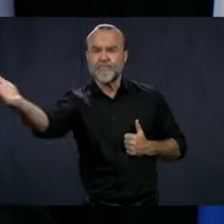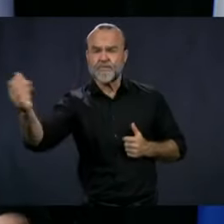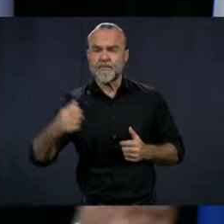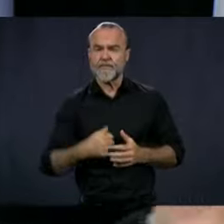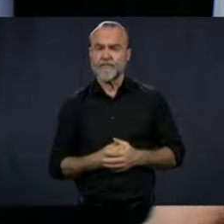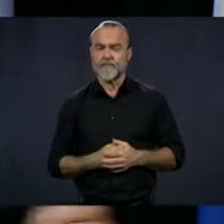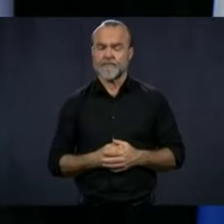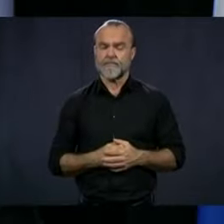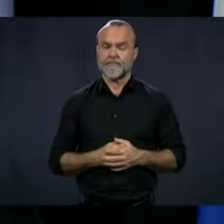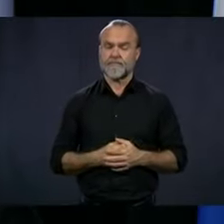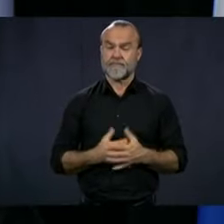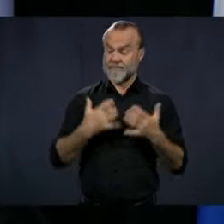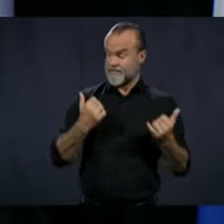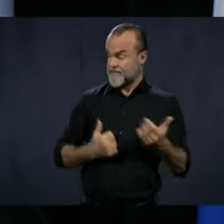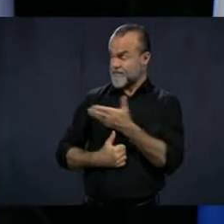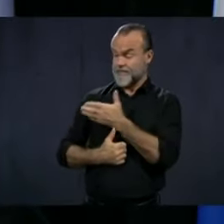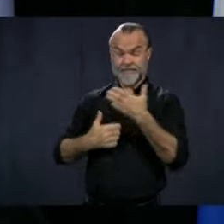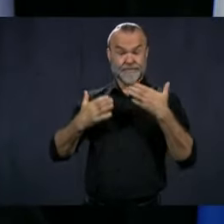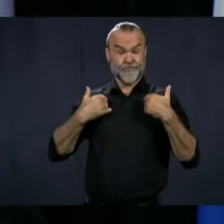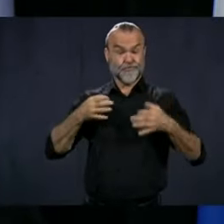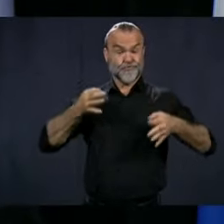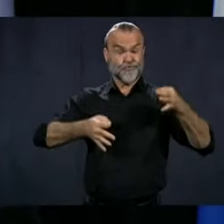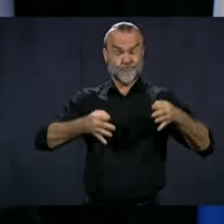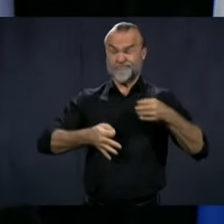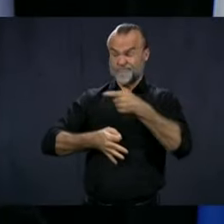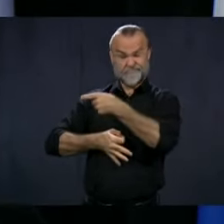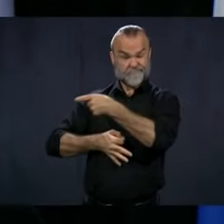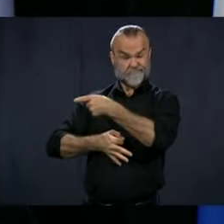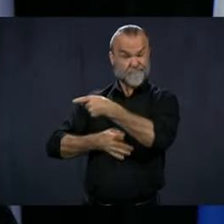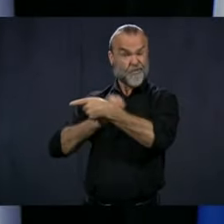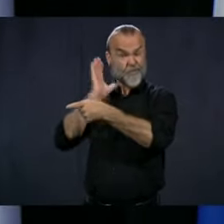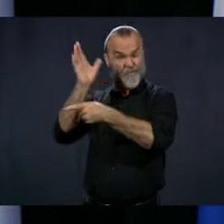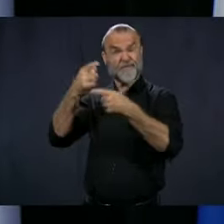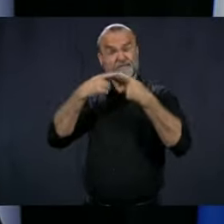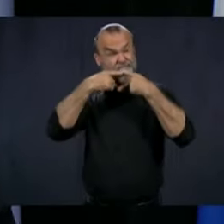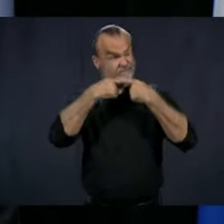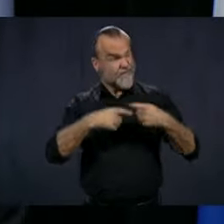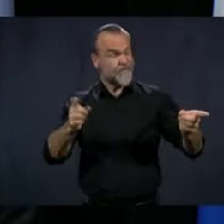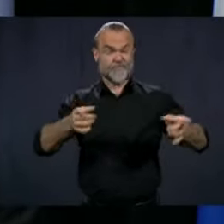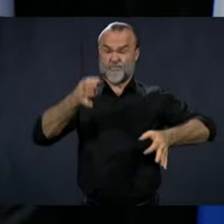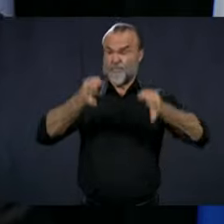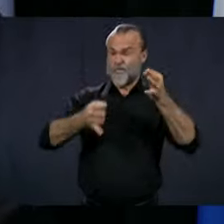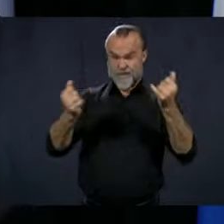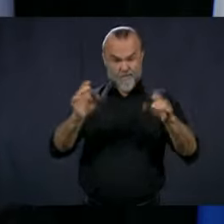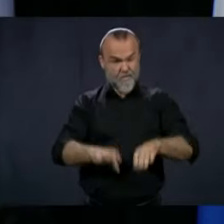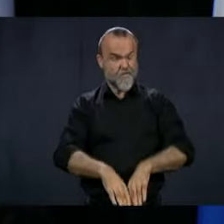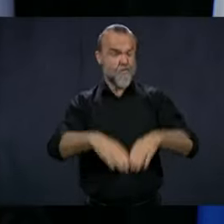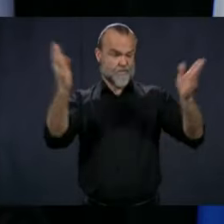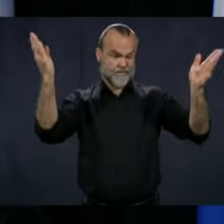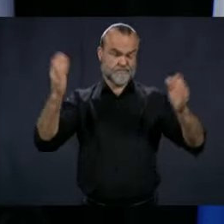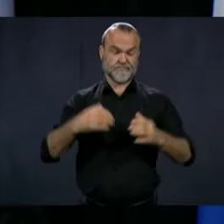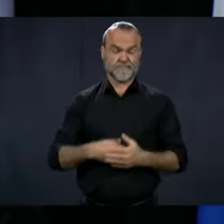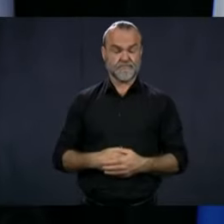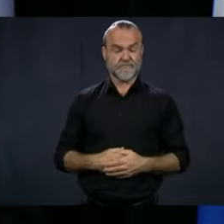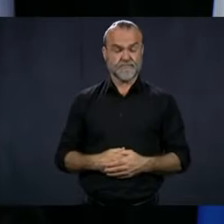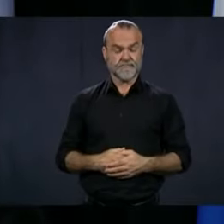Today, our Minister of Justice will announce the reopening of courthouses, but if we